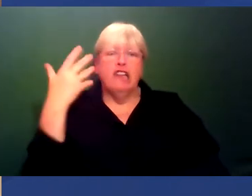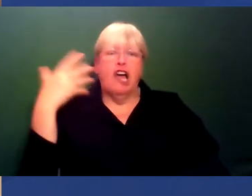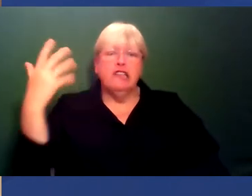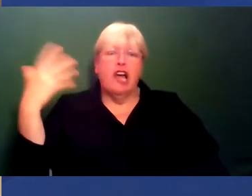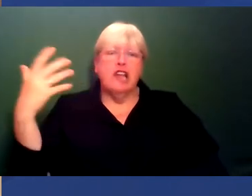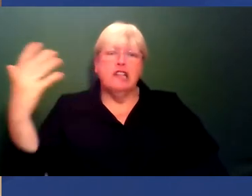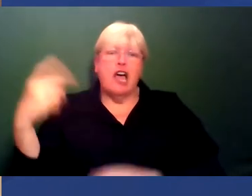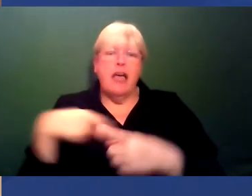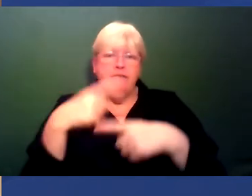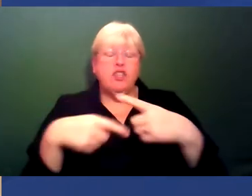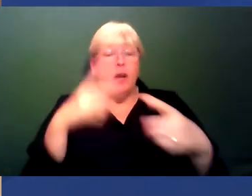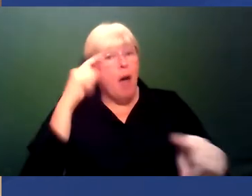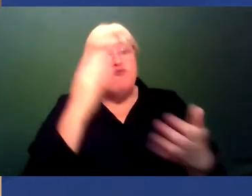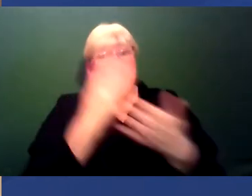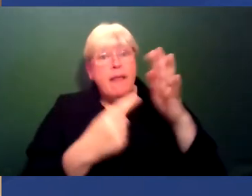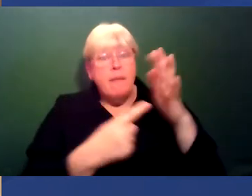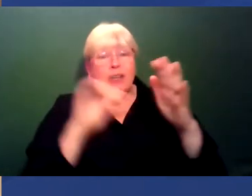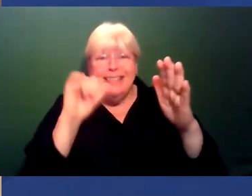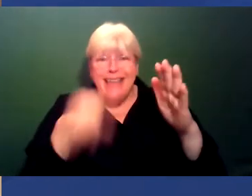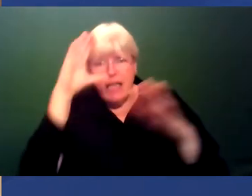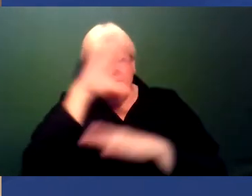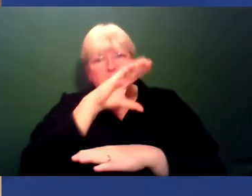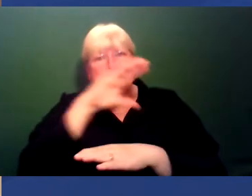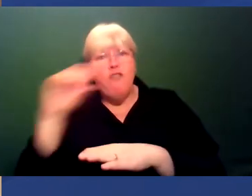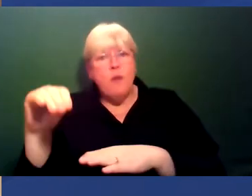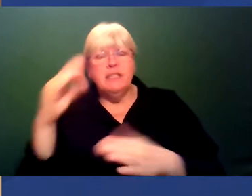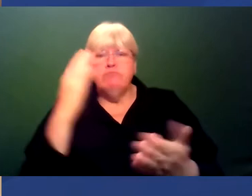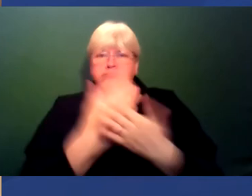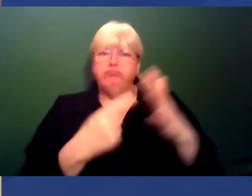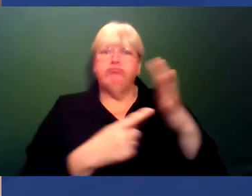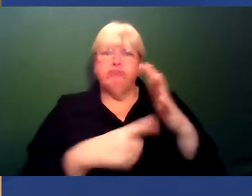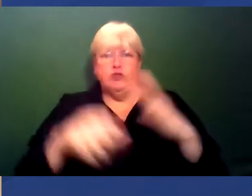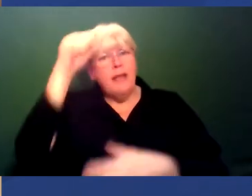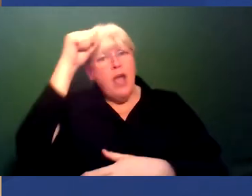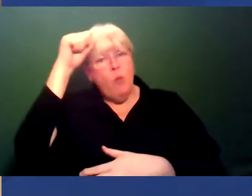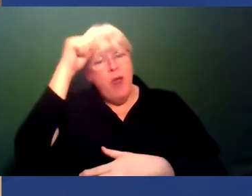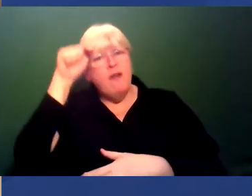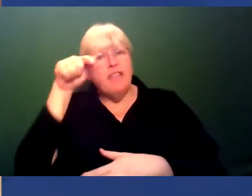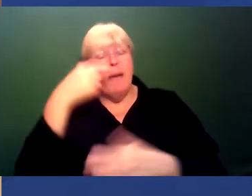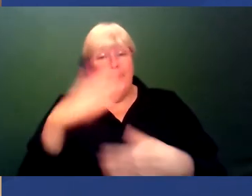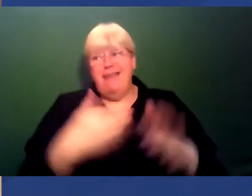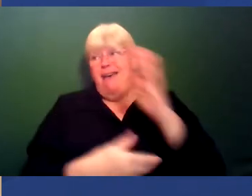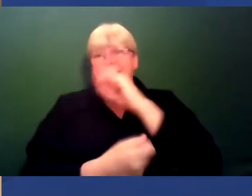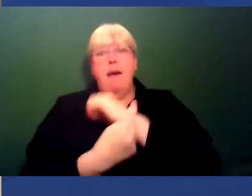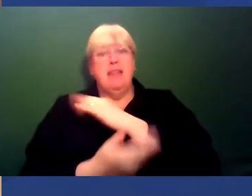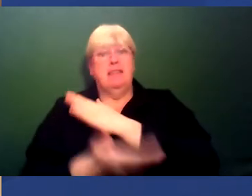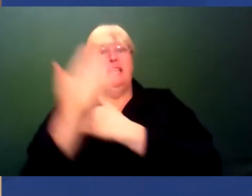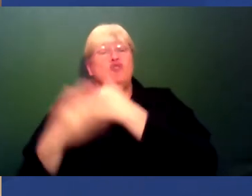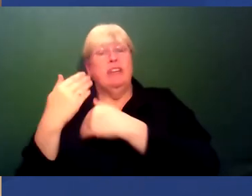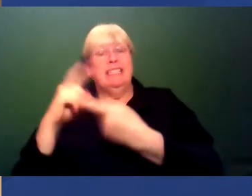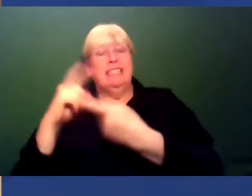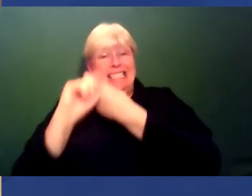important and it's very formative and it's, and it is, and it's crucial to be aware of that because it sets the context for some of the